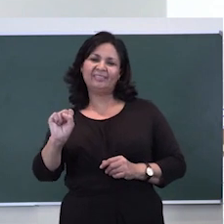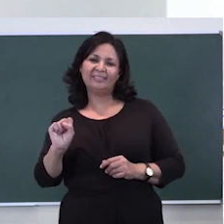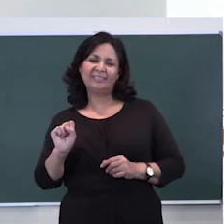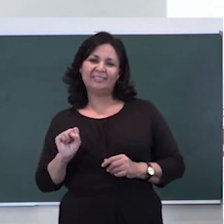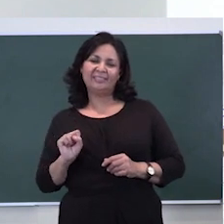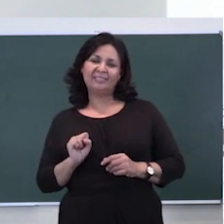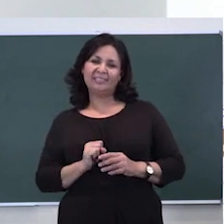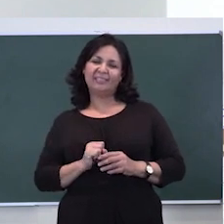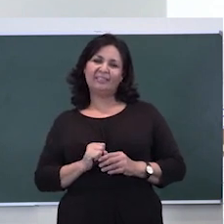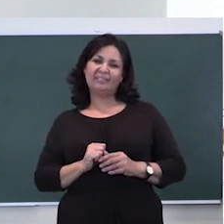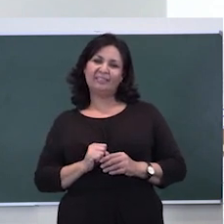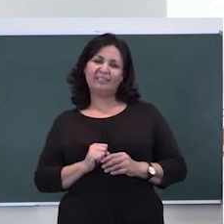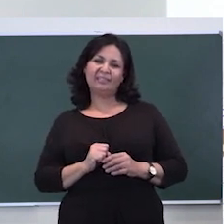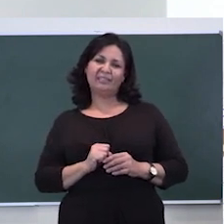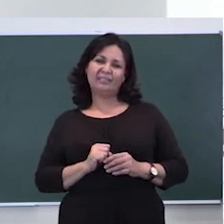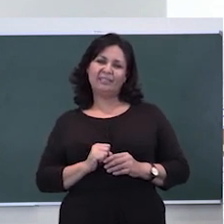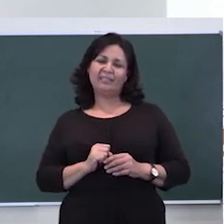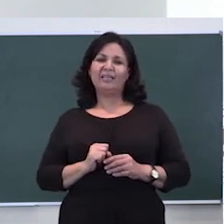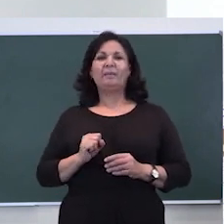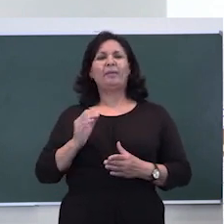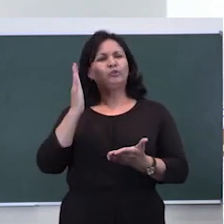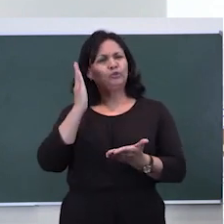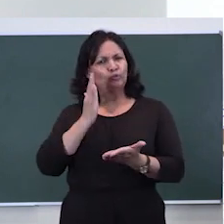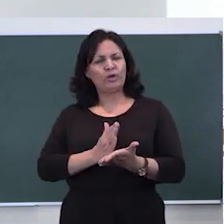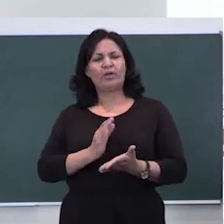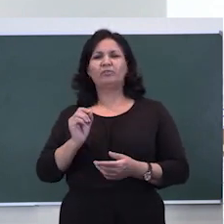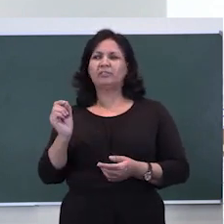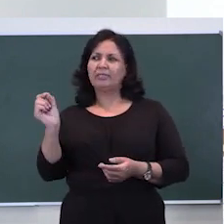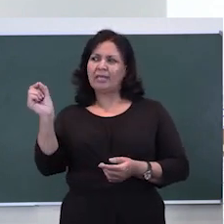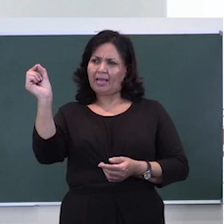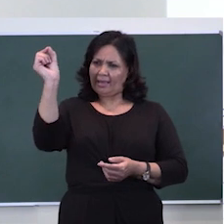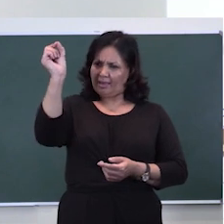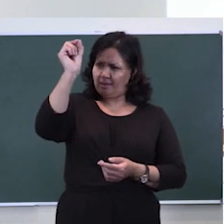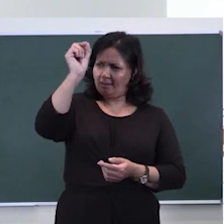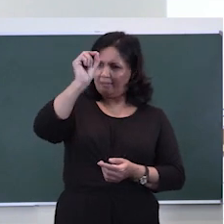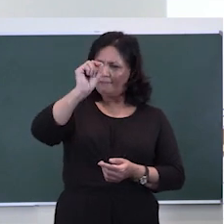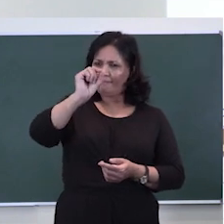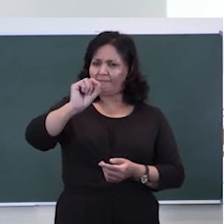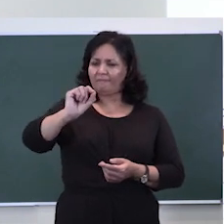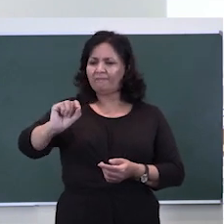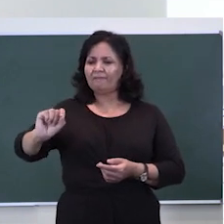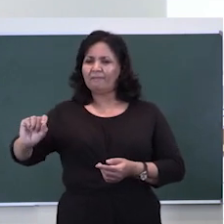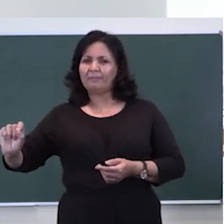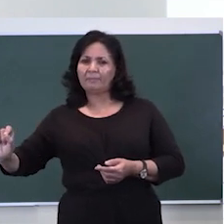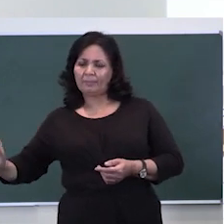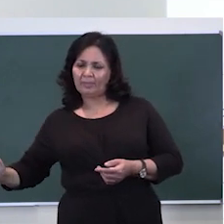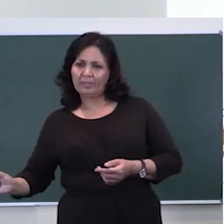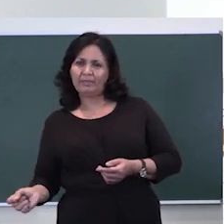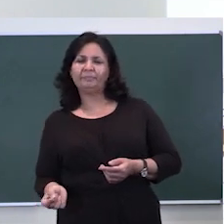make sure you make a curve. Let's try together in the air. Take your finger